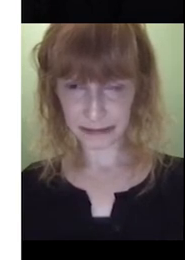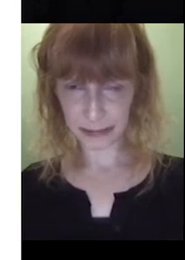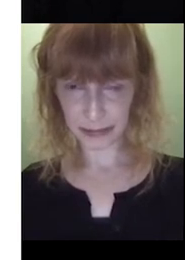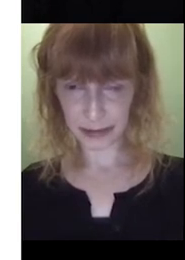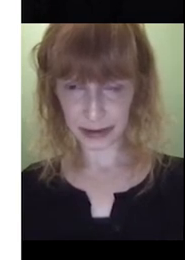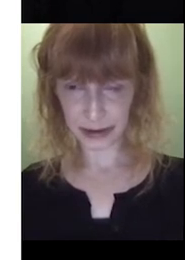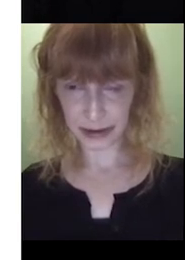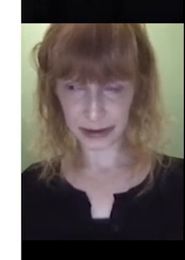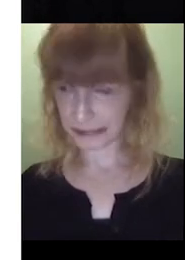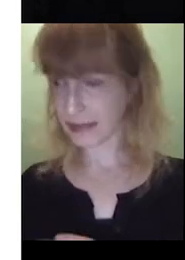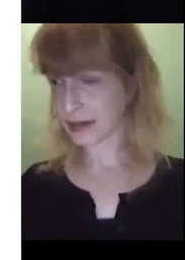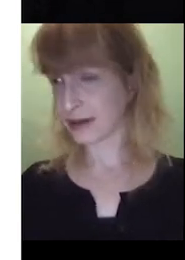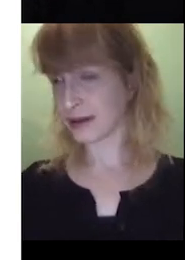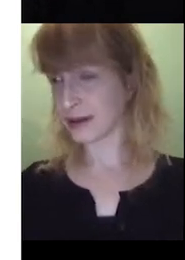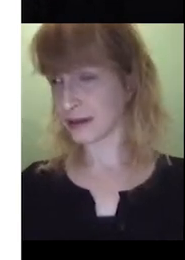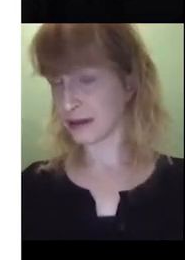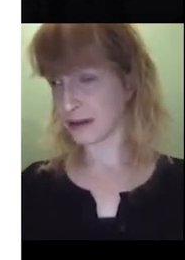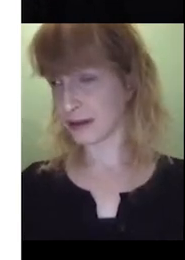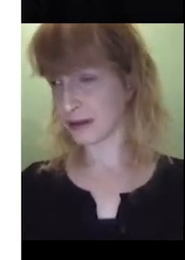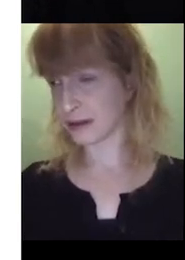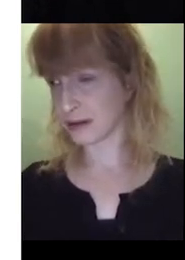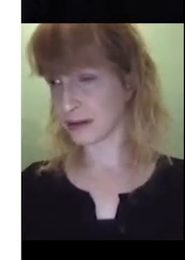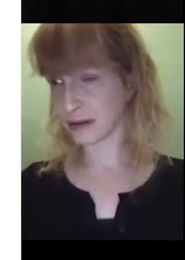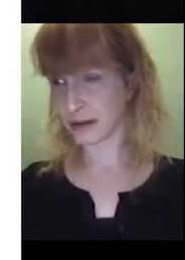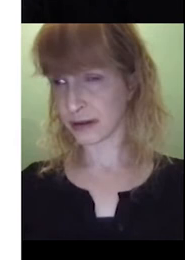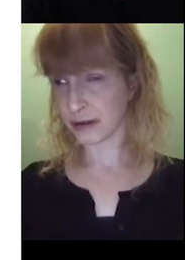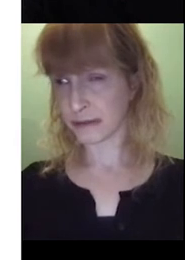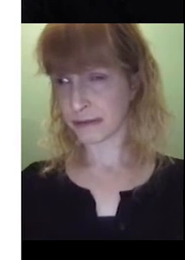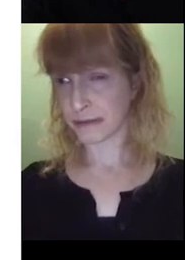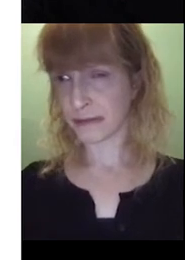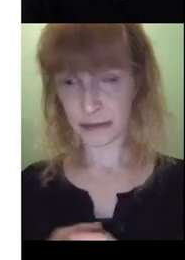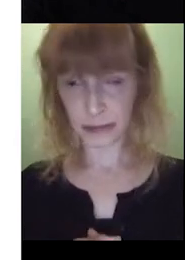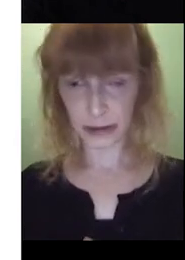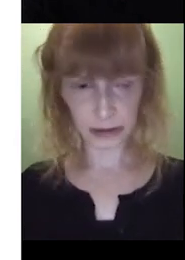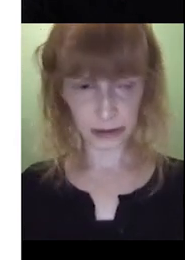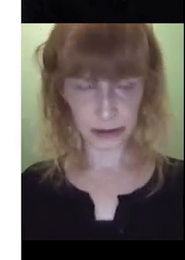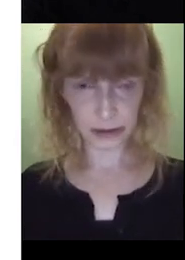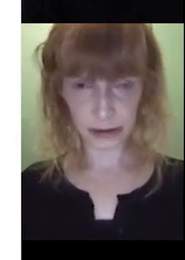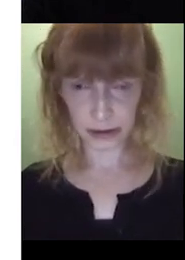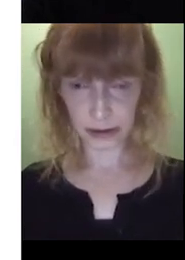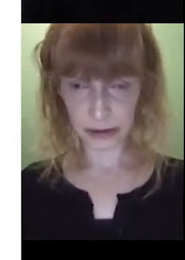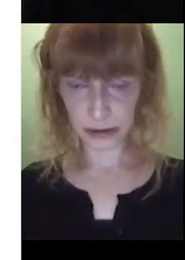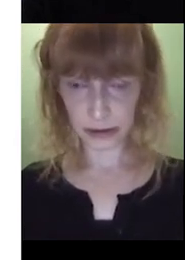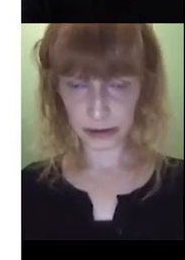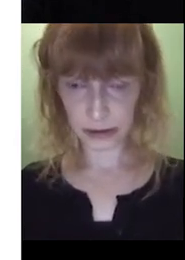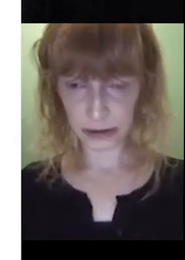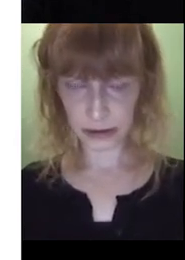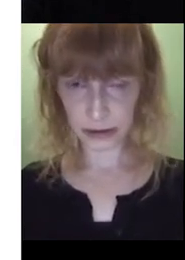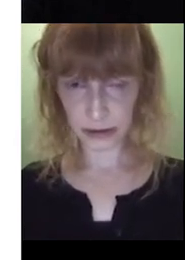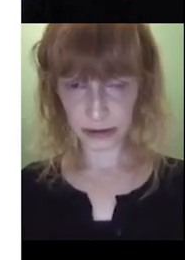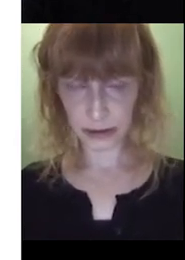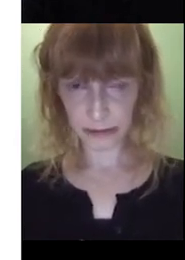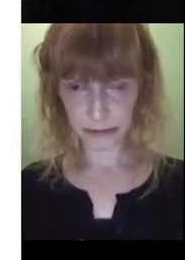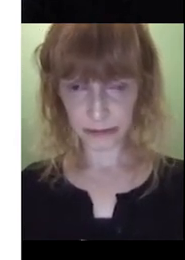southern and northern. And Joanne's got her hand up. Just a quick question. The first time you